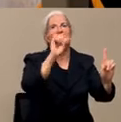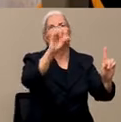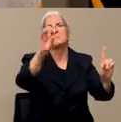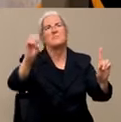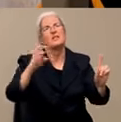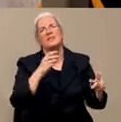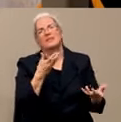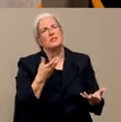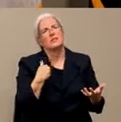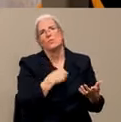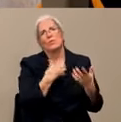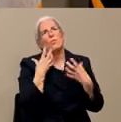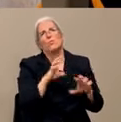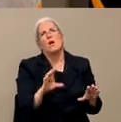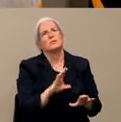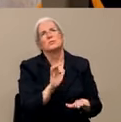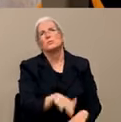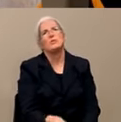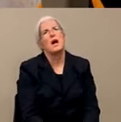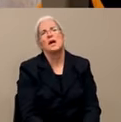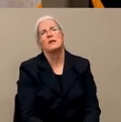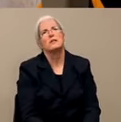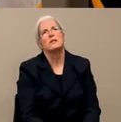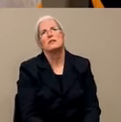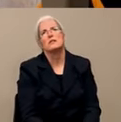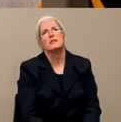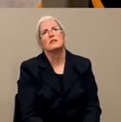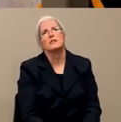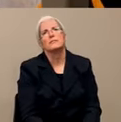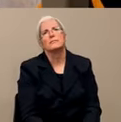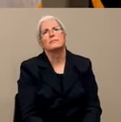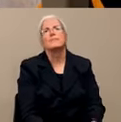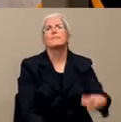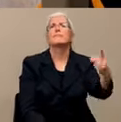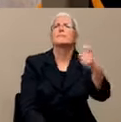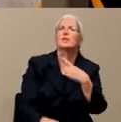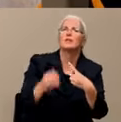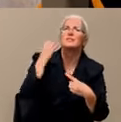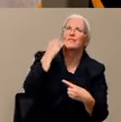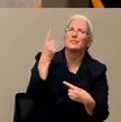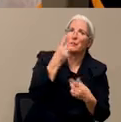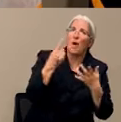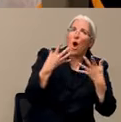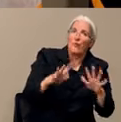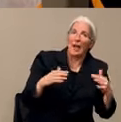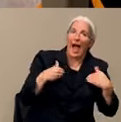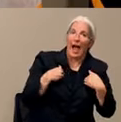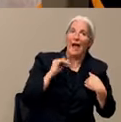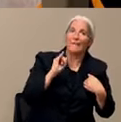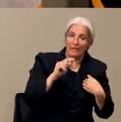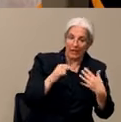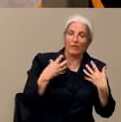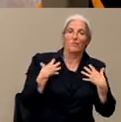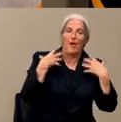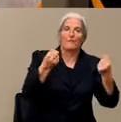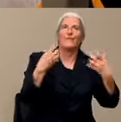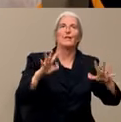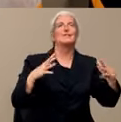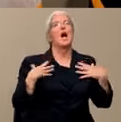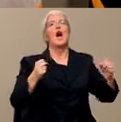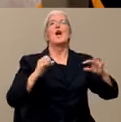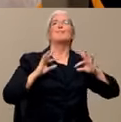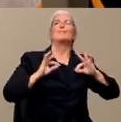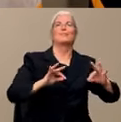tonight. If someone has already had and recovered from the virus, are they now immune? Great question.